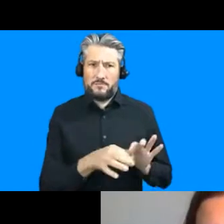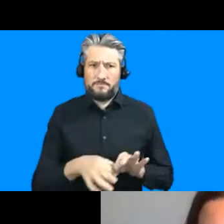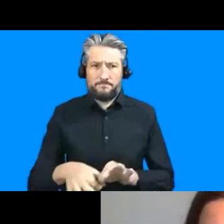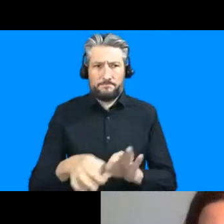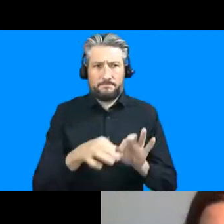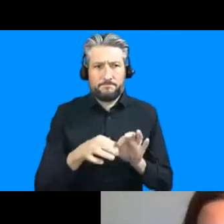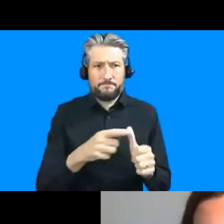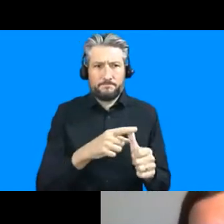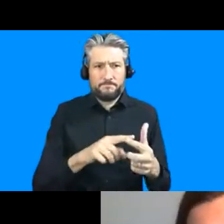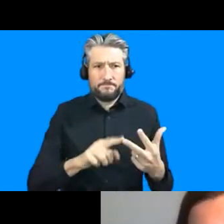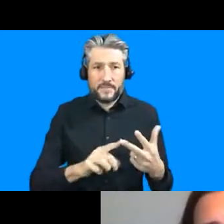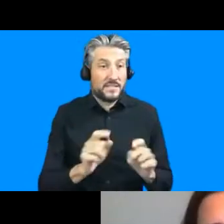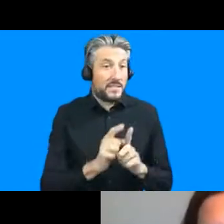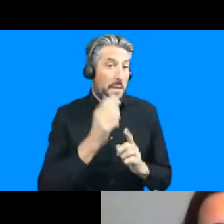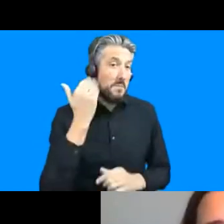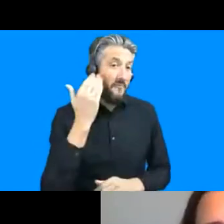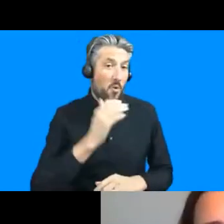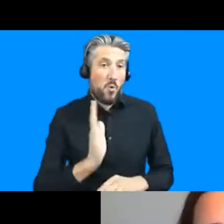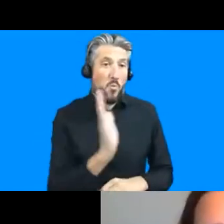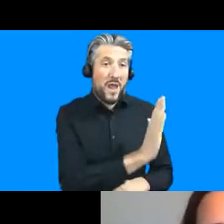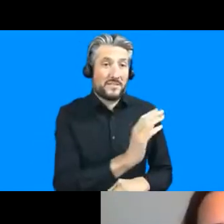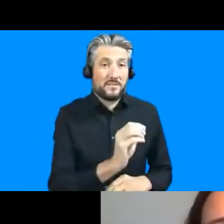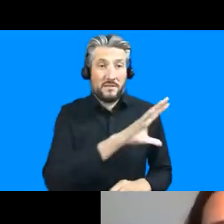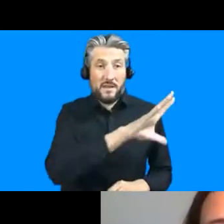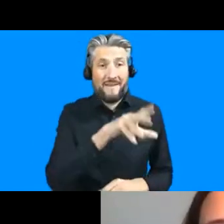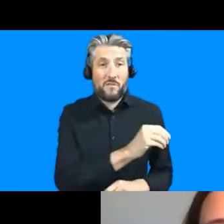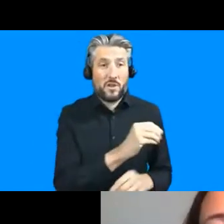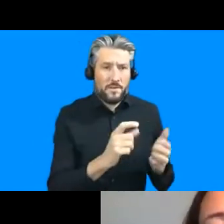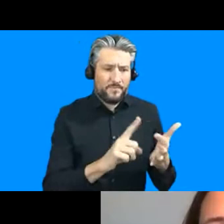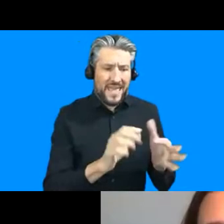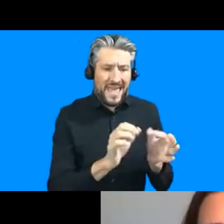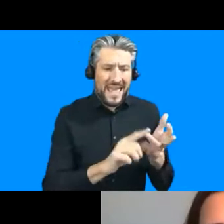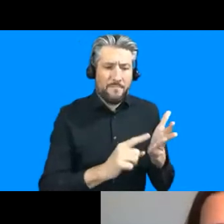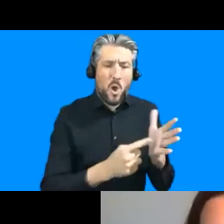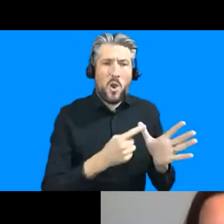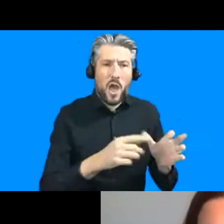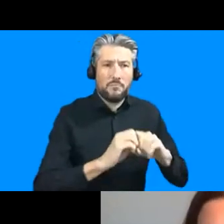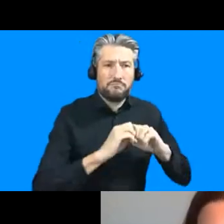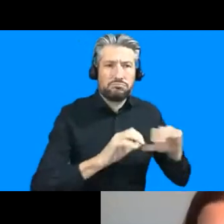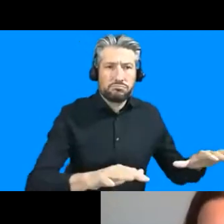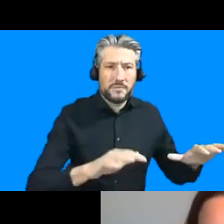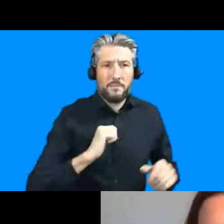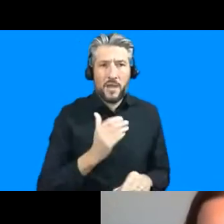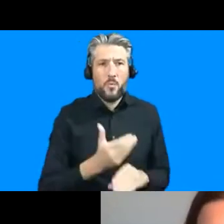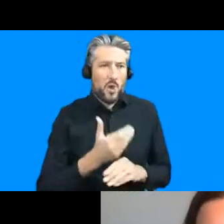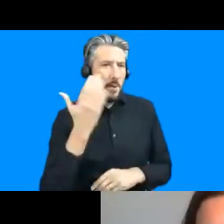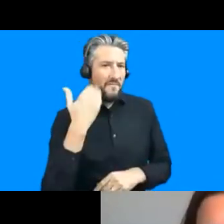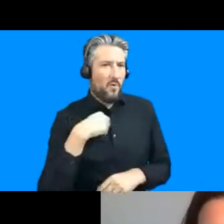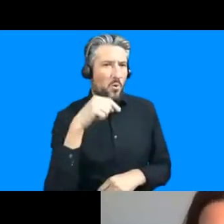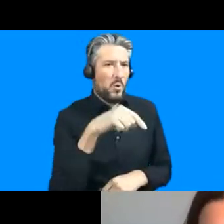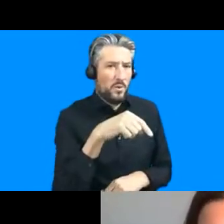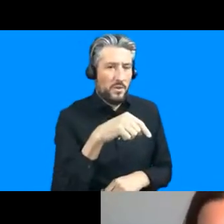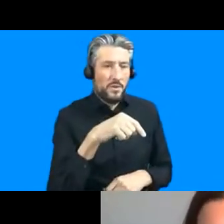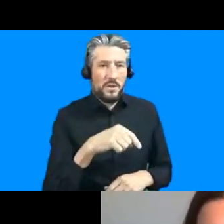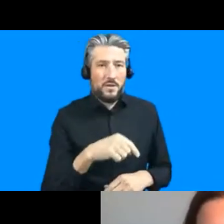west african ebola outbreak which is something i'd worked a lot on previously but disappointingly that's often overlooked when it comes to